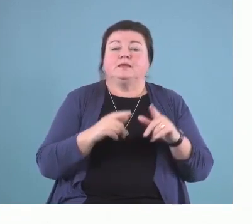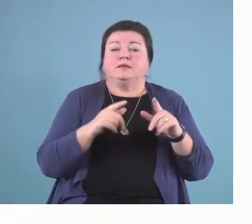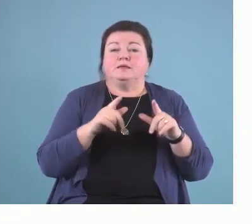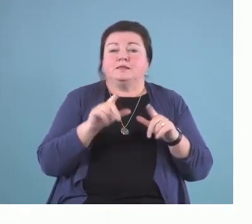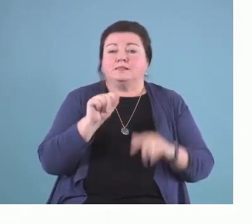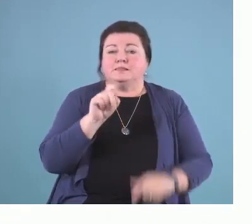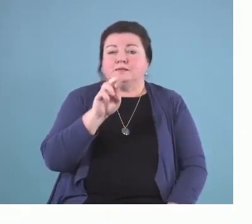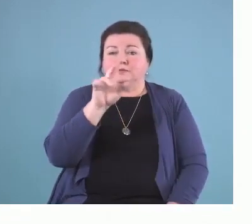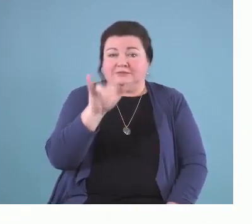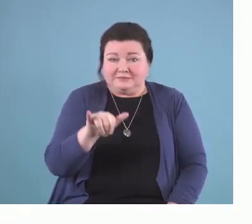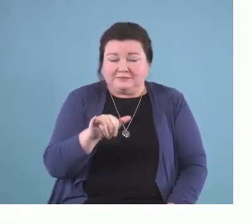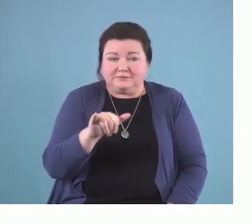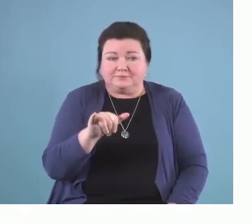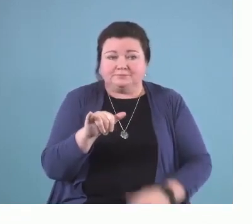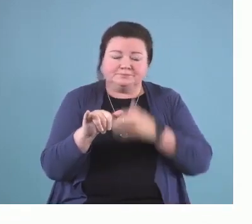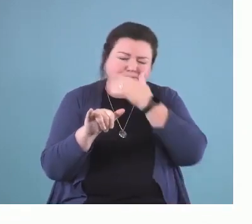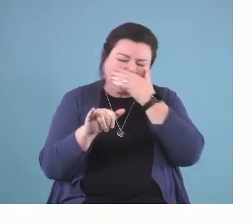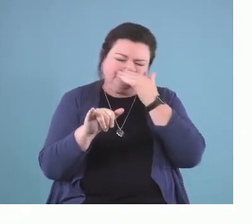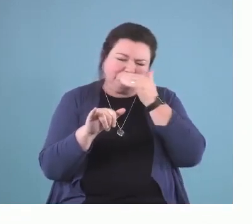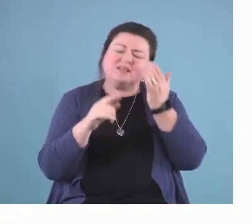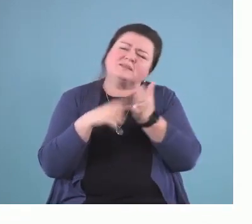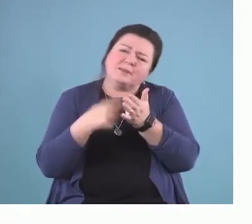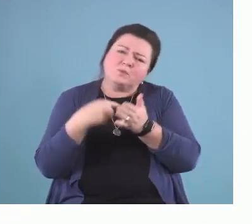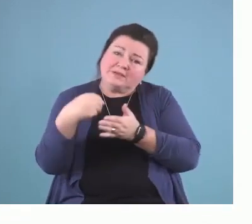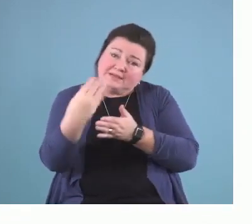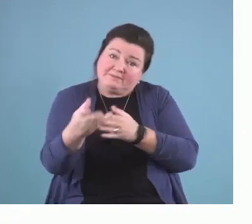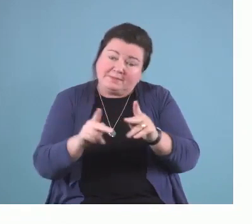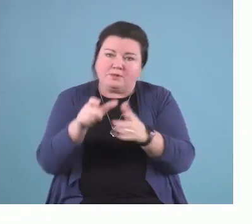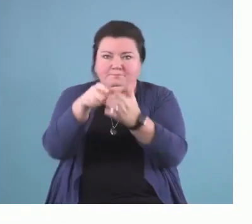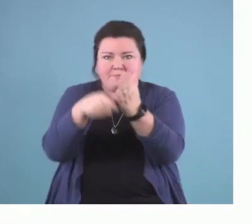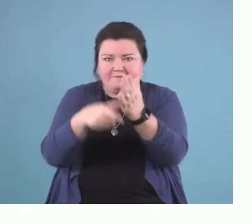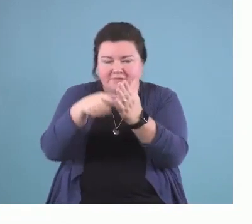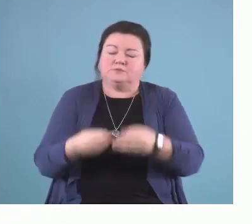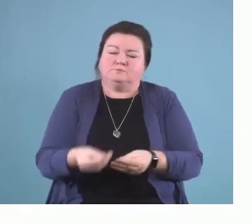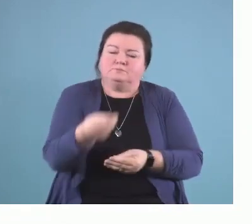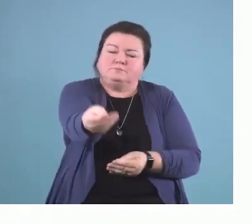So, sometimes we give people pamphlets, and we do this often with our teens.